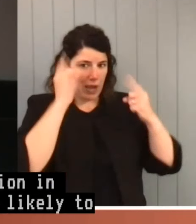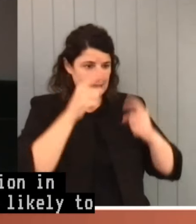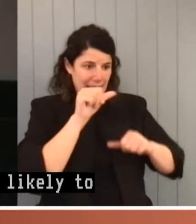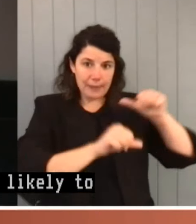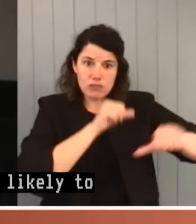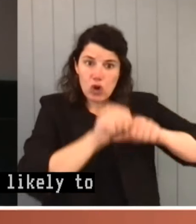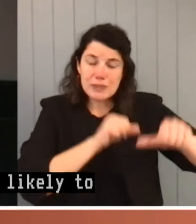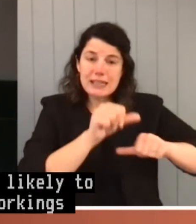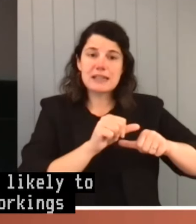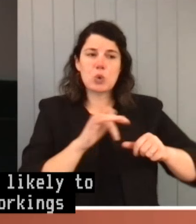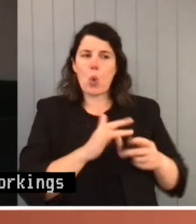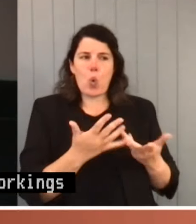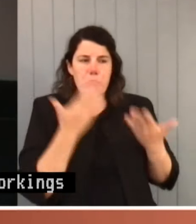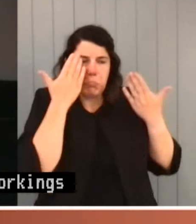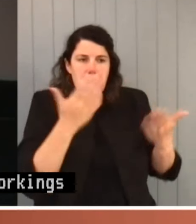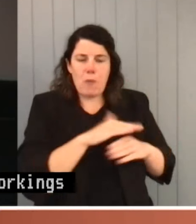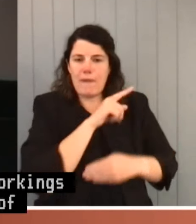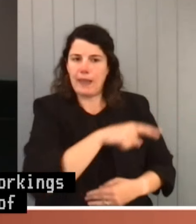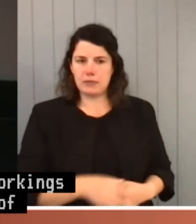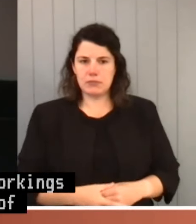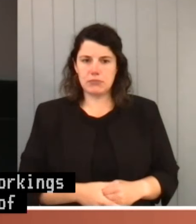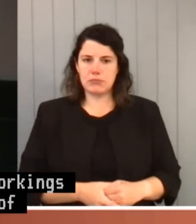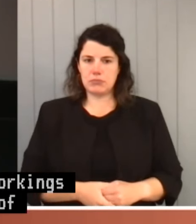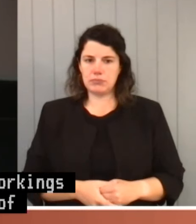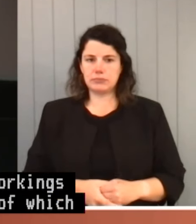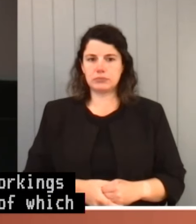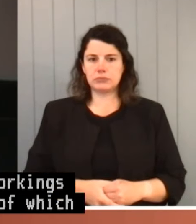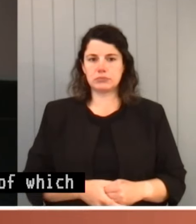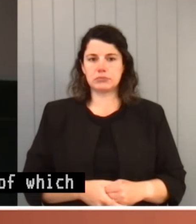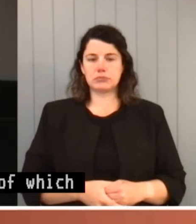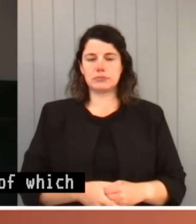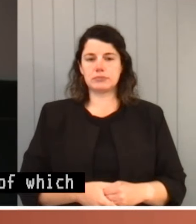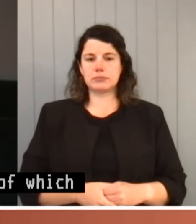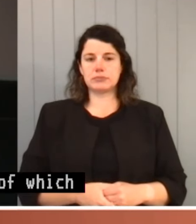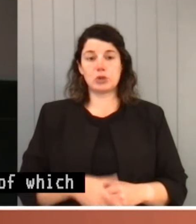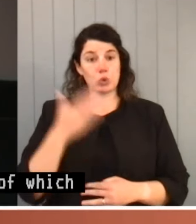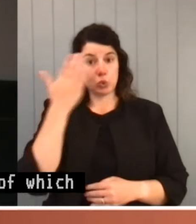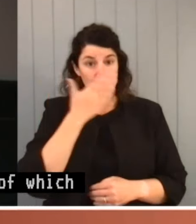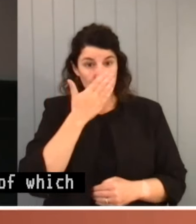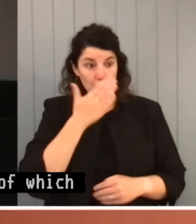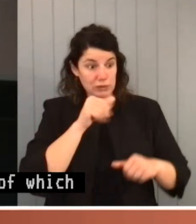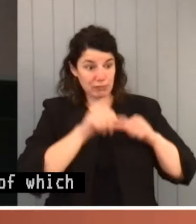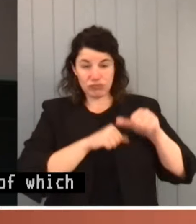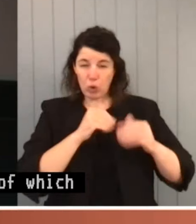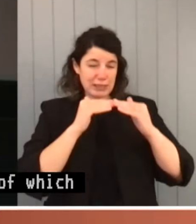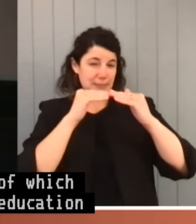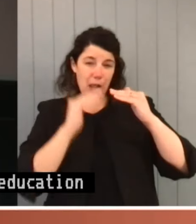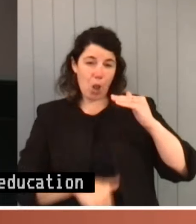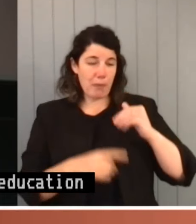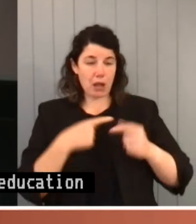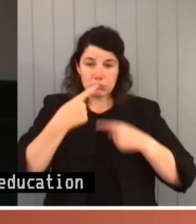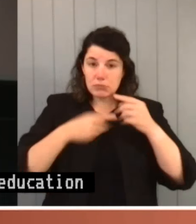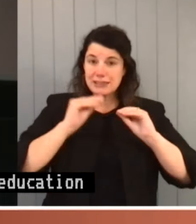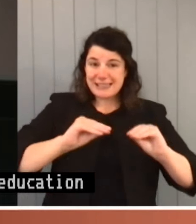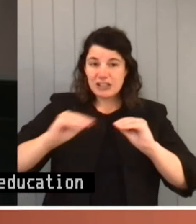which they are ignorant. Civics education in our schools is below par, as indicated in NAPLAN